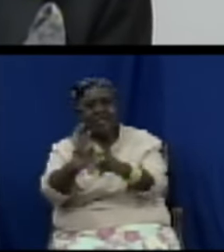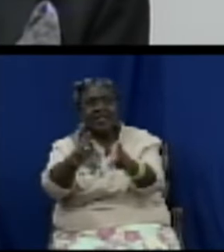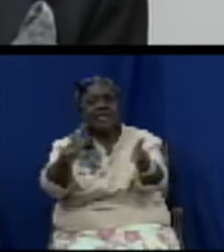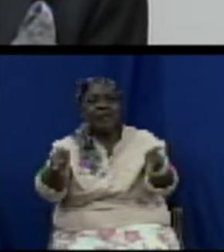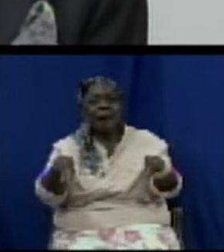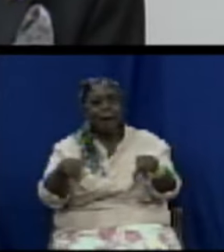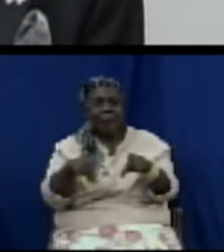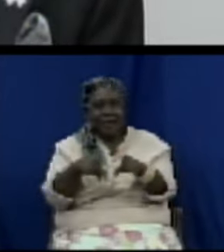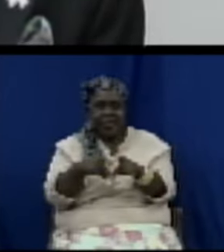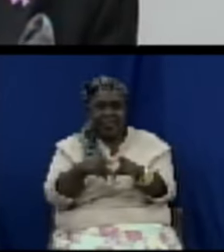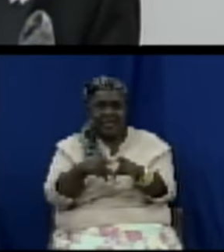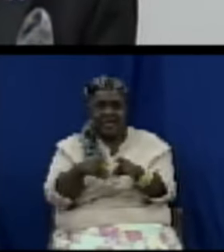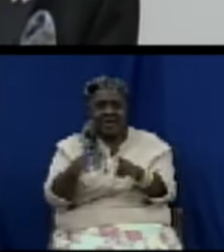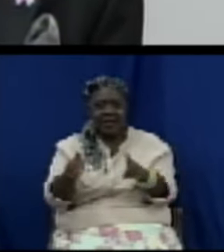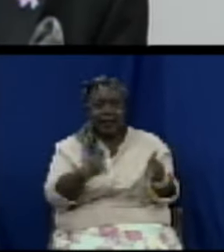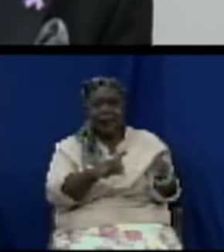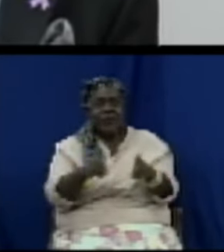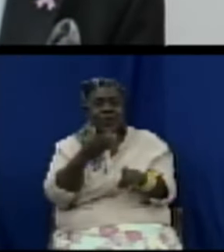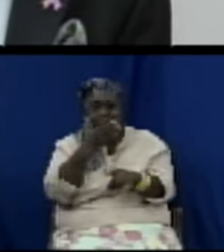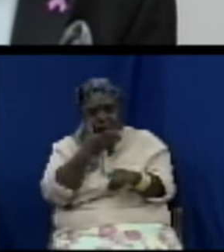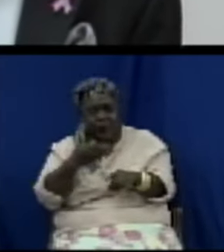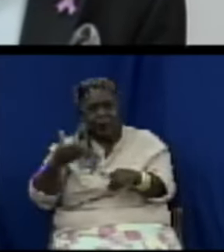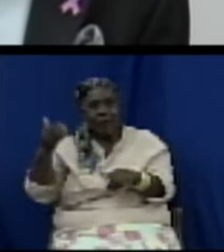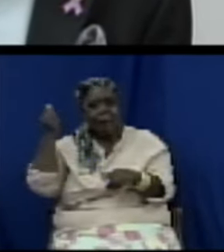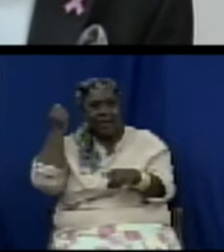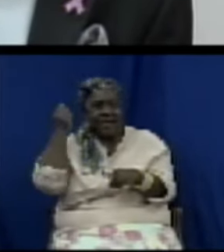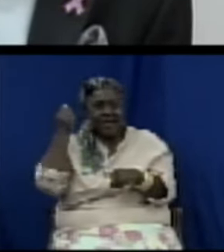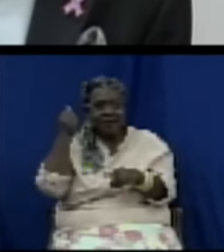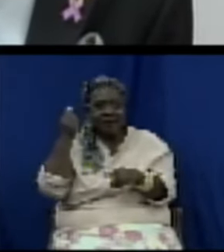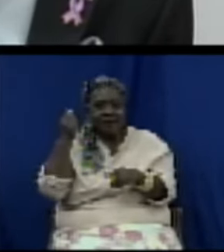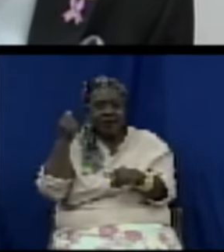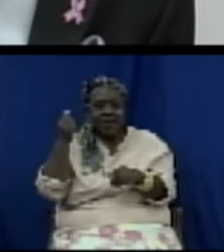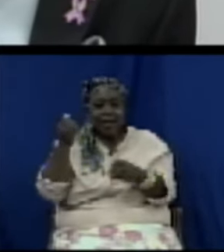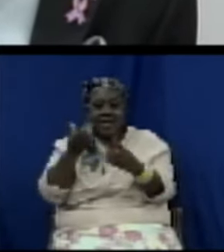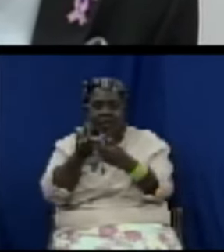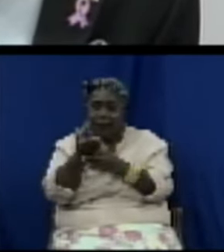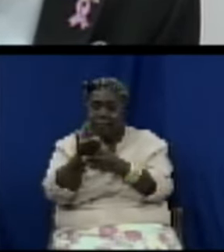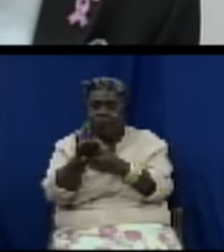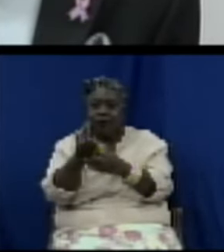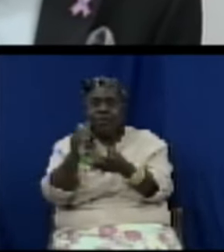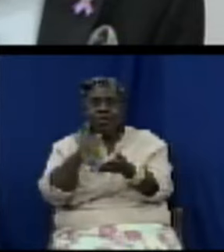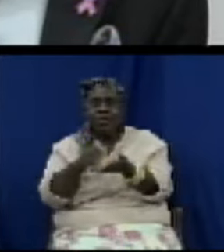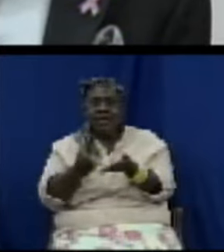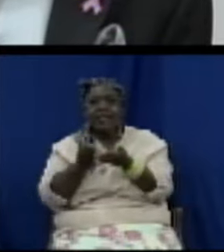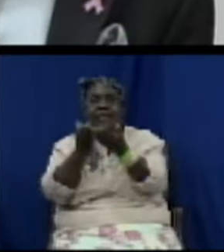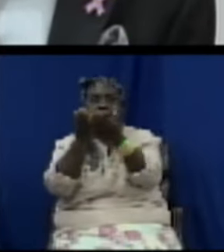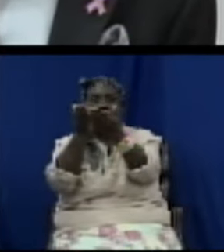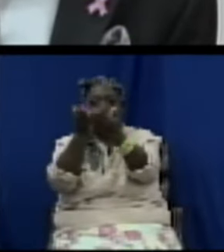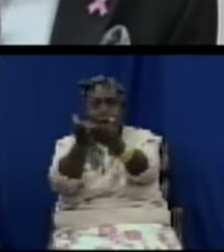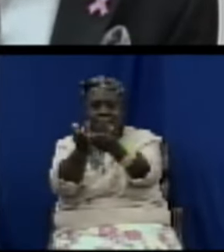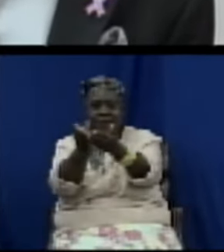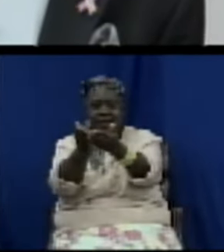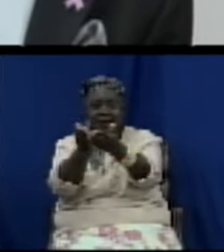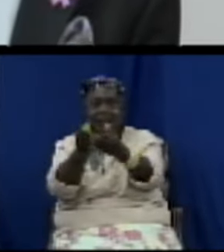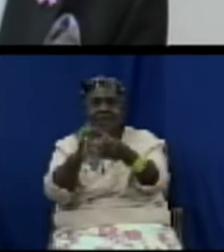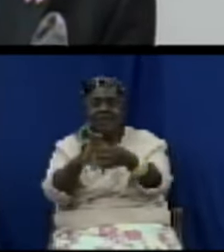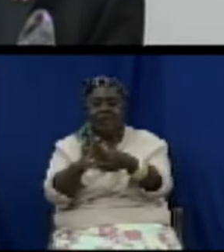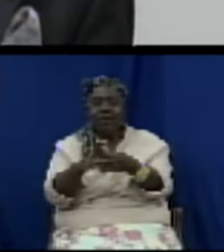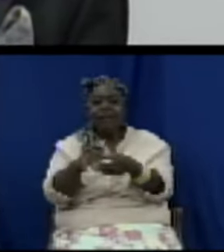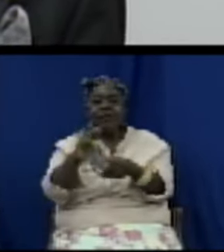this piece of legislation the consumer protection bill of 2023